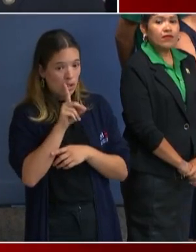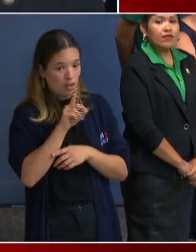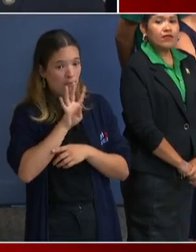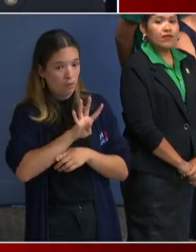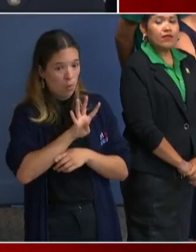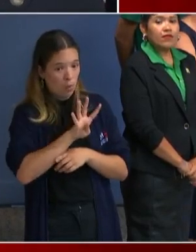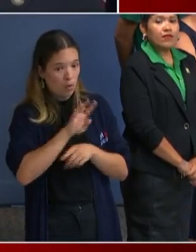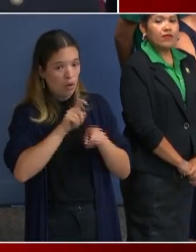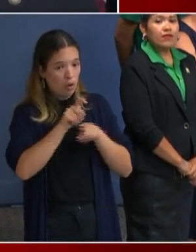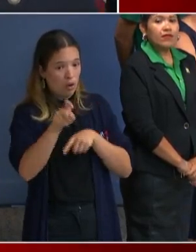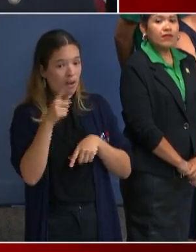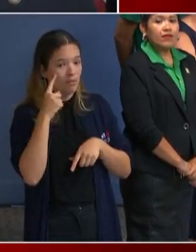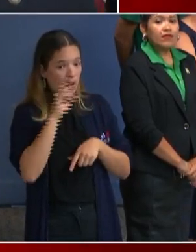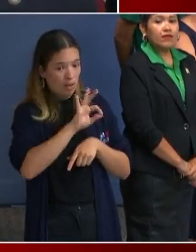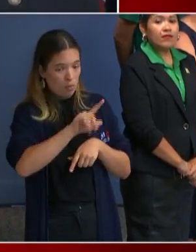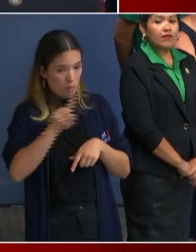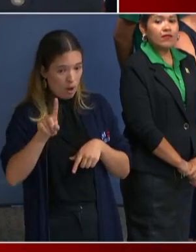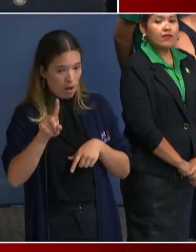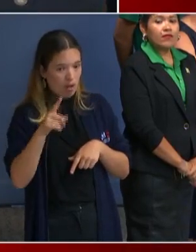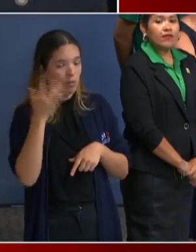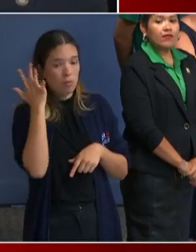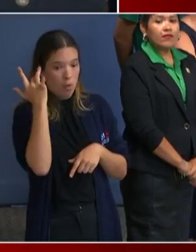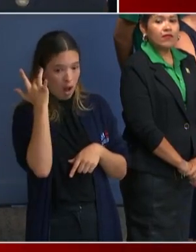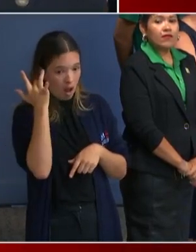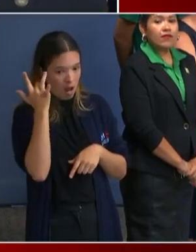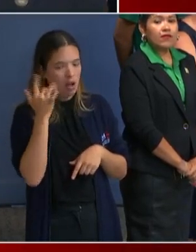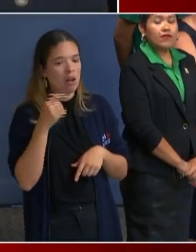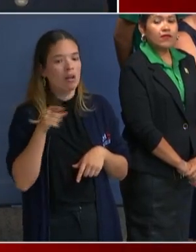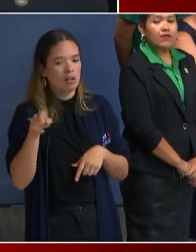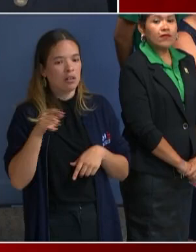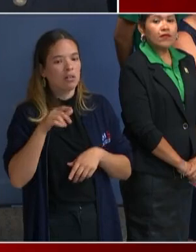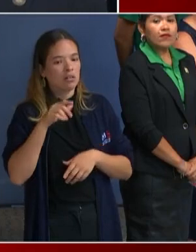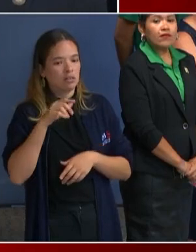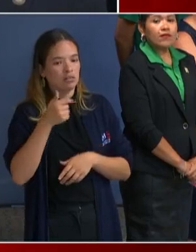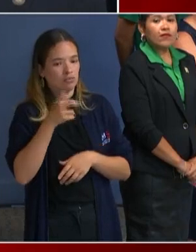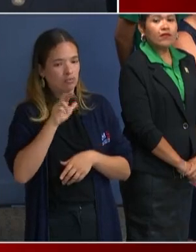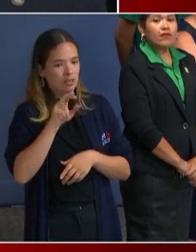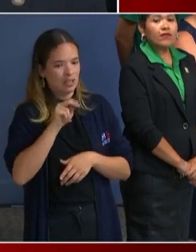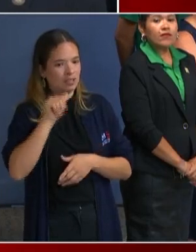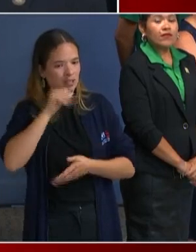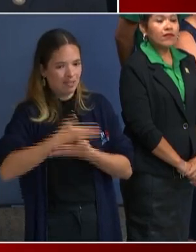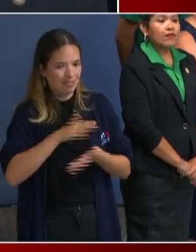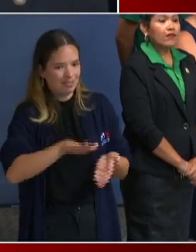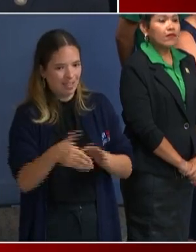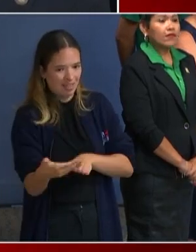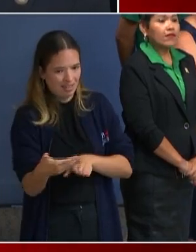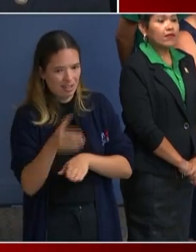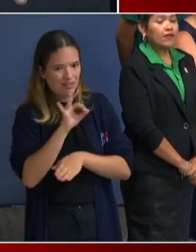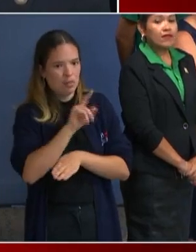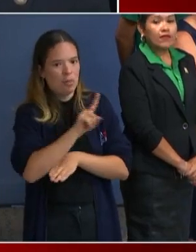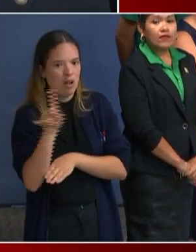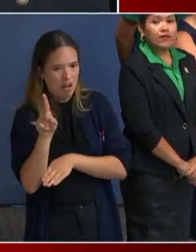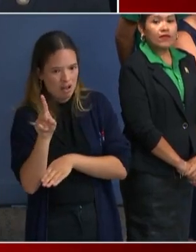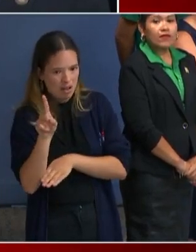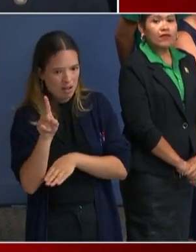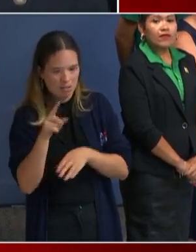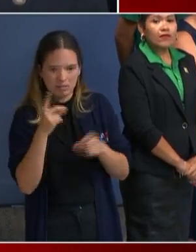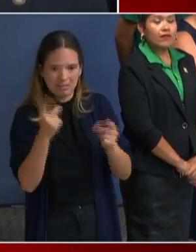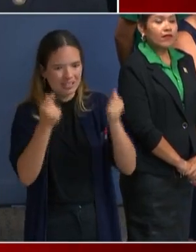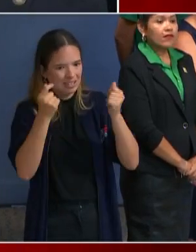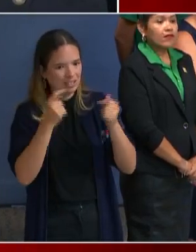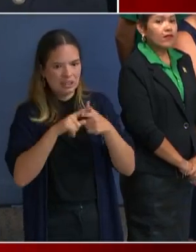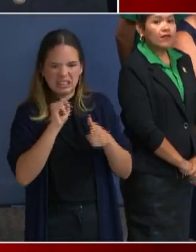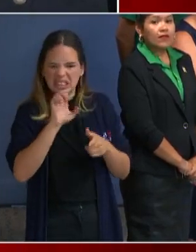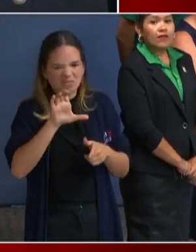because my granddaughter was basically dead. 9-1-1 responded in seconds. That case, from my